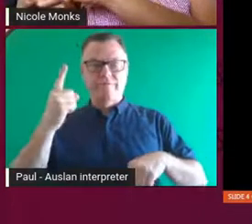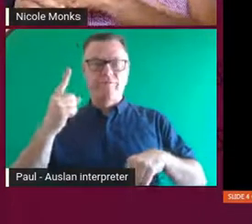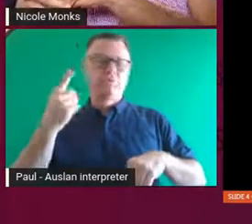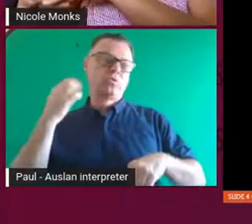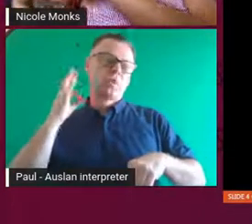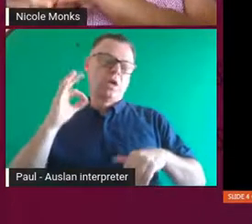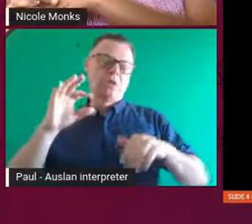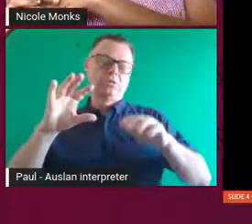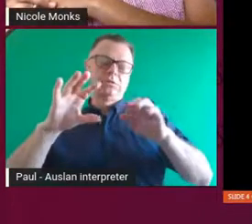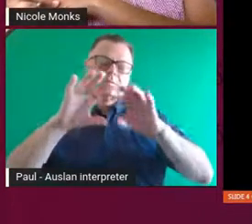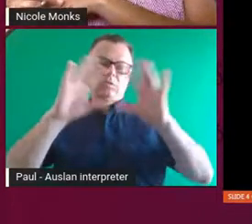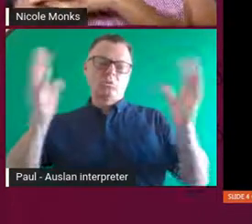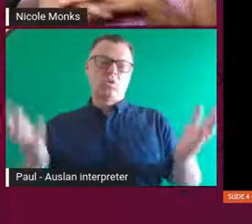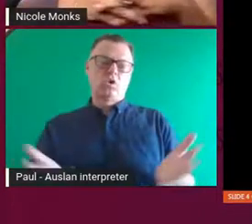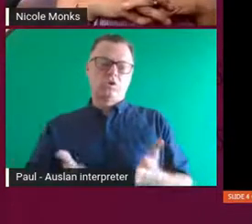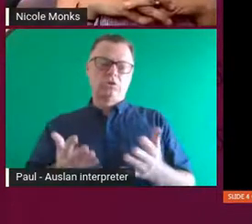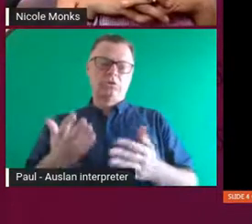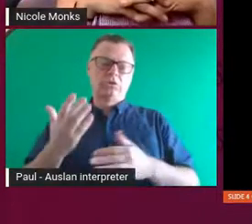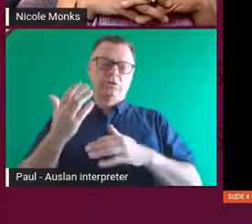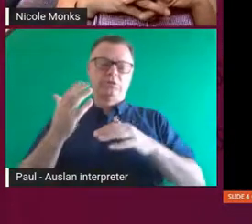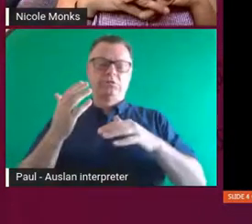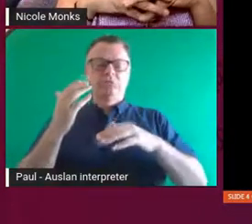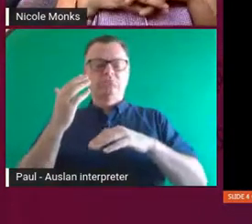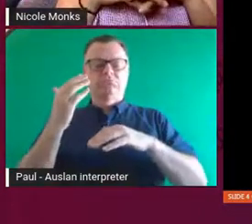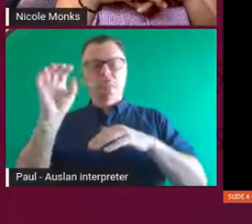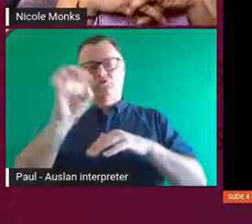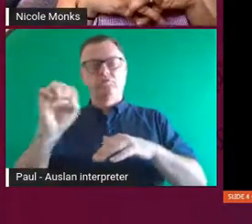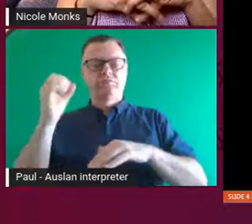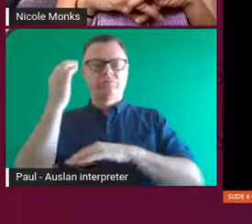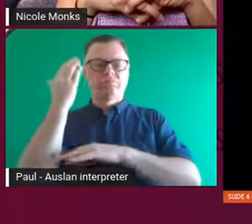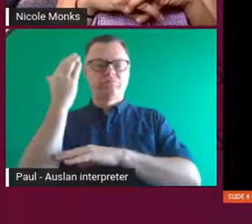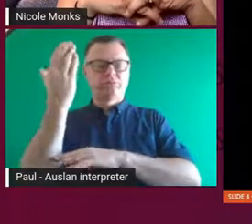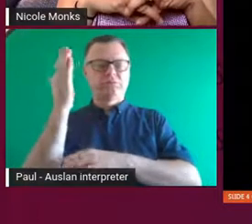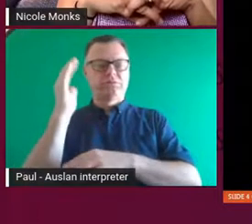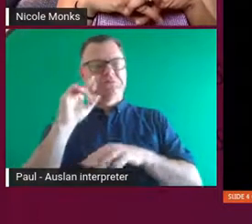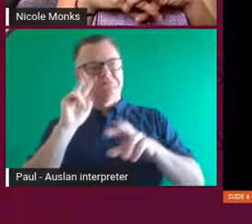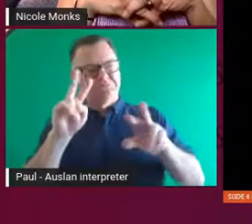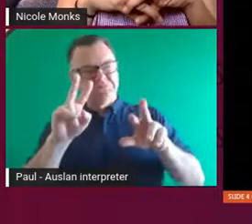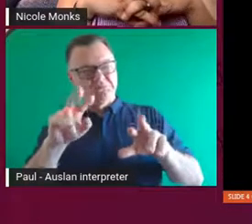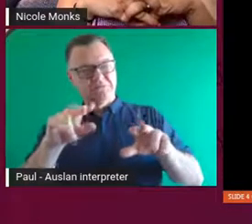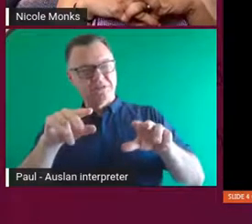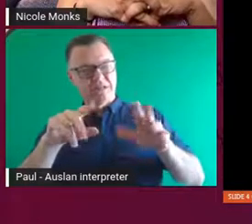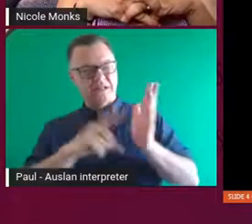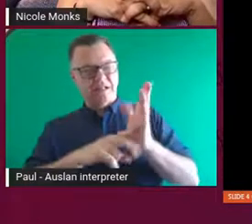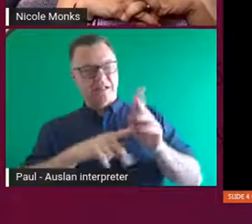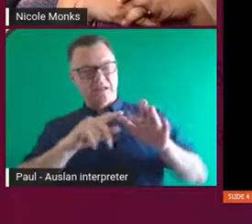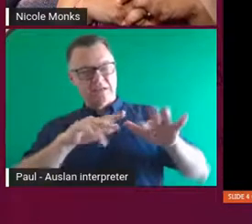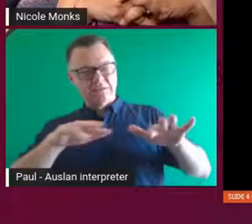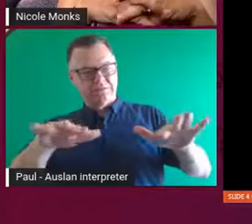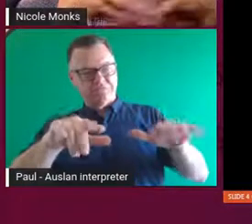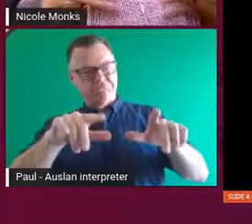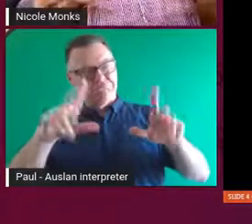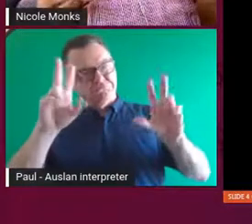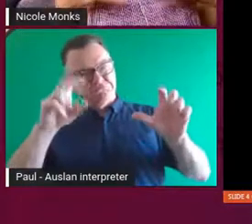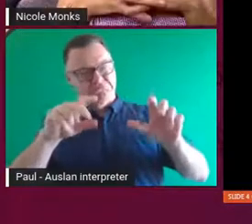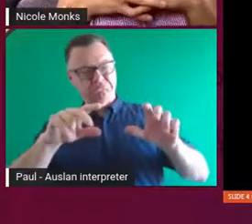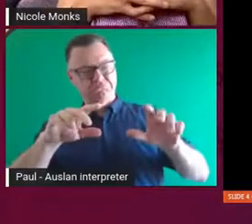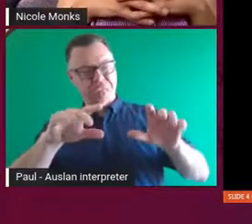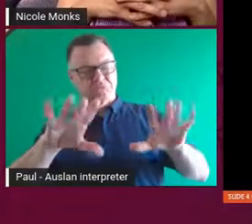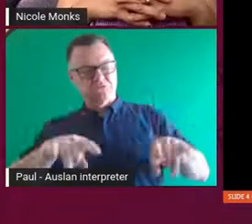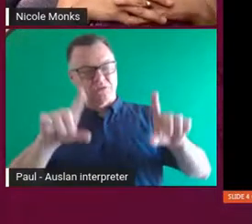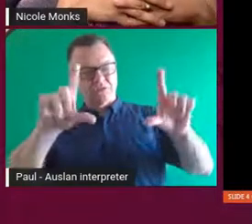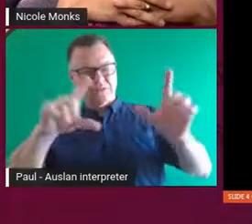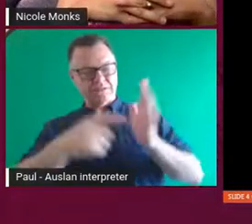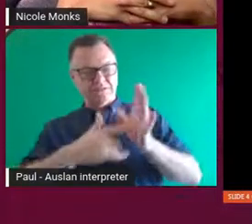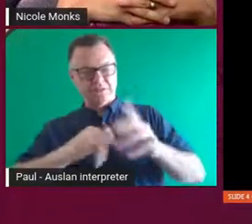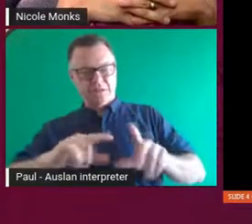English who obviously colonised the place. So I have quite an internal dialogue about this quite a lot, about how these